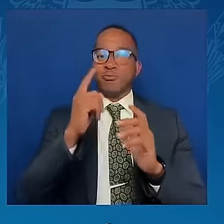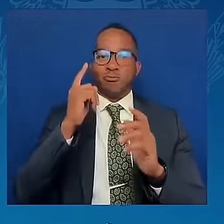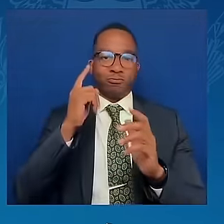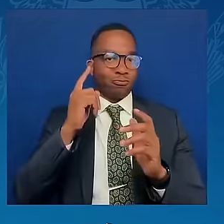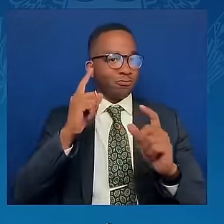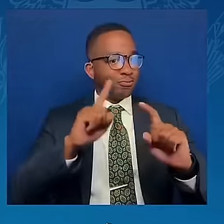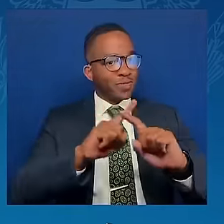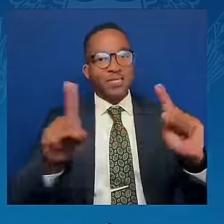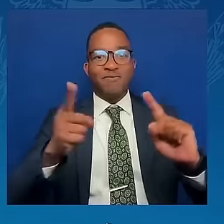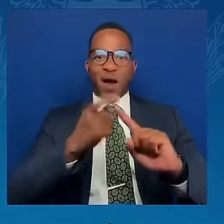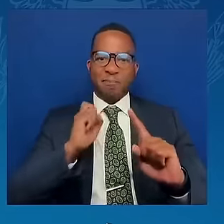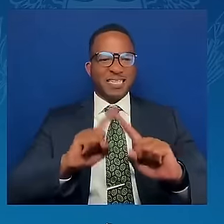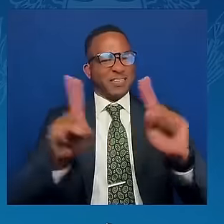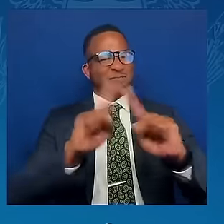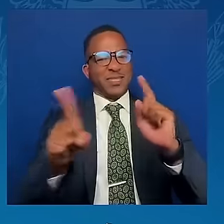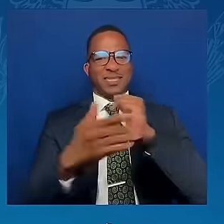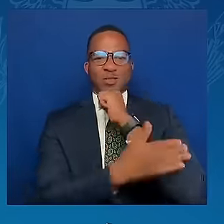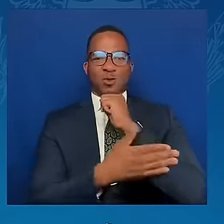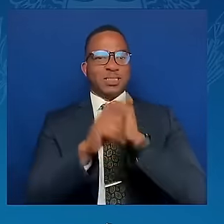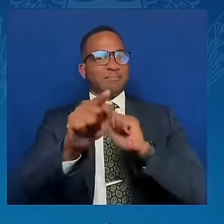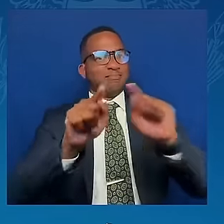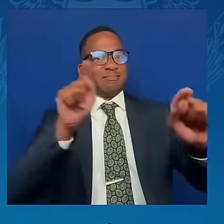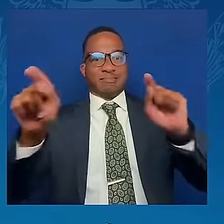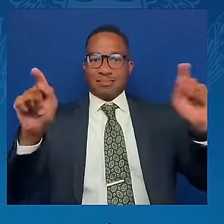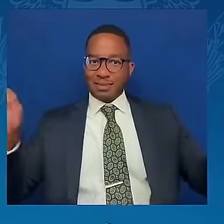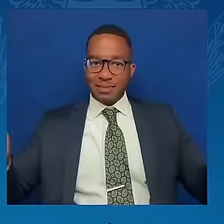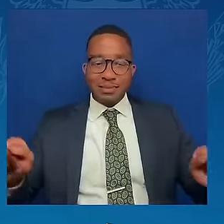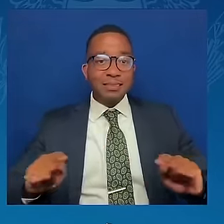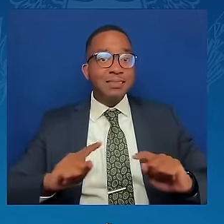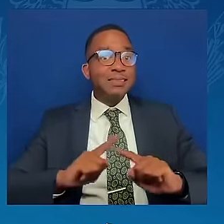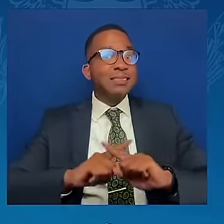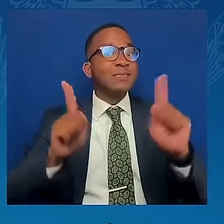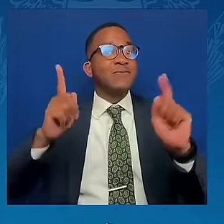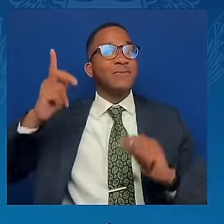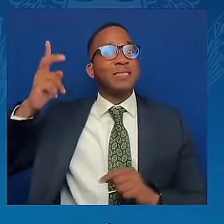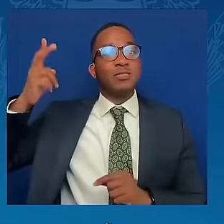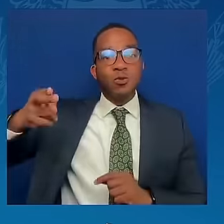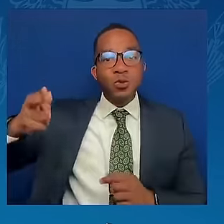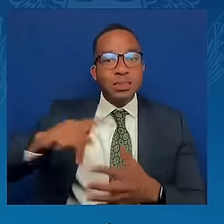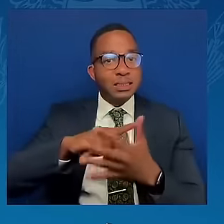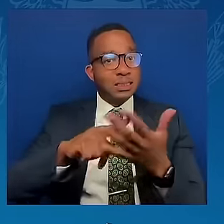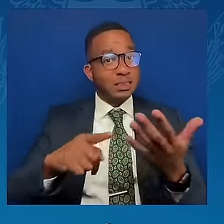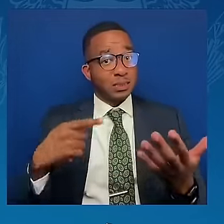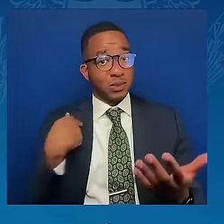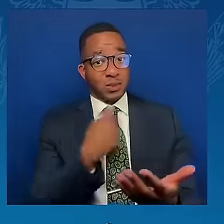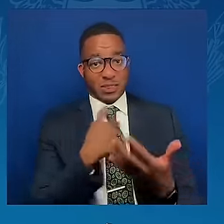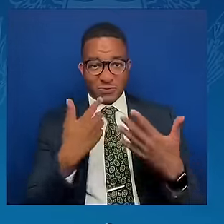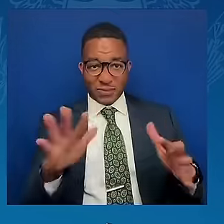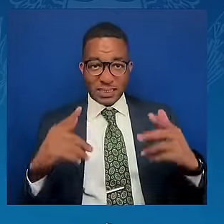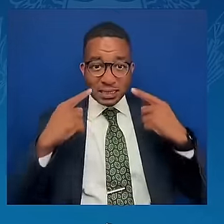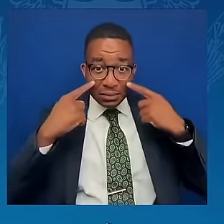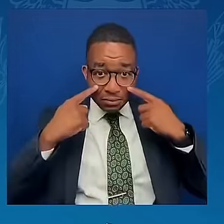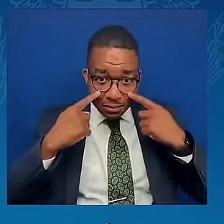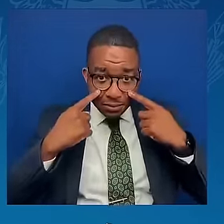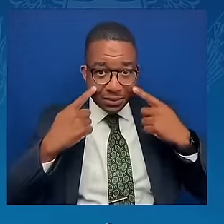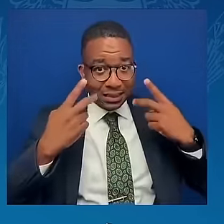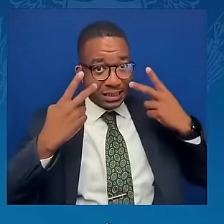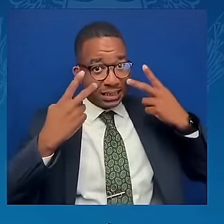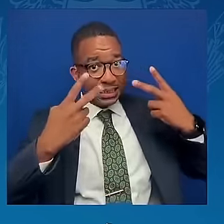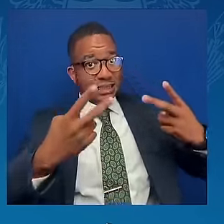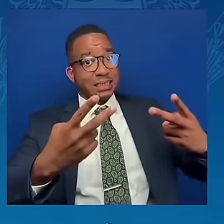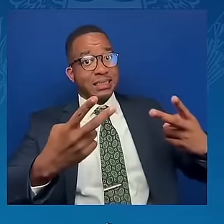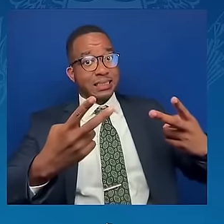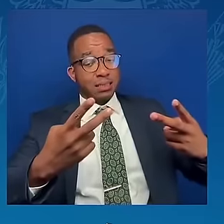We may not always see the world in the same way. But there is something all our